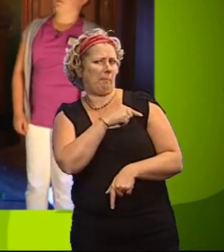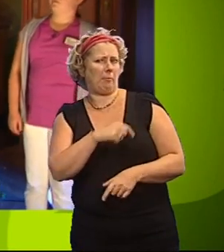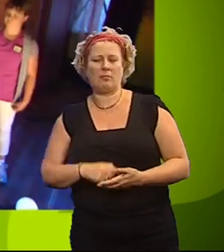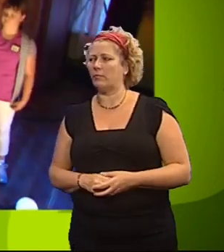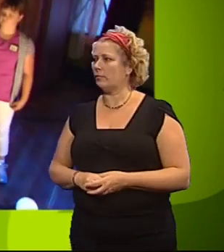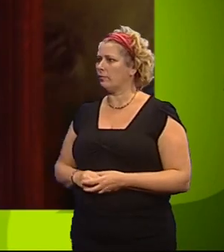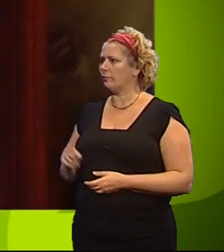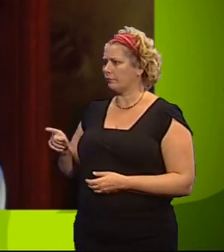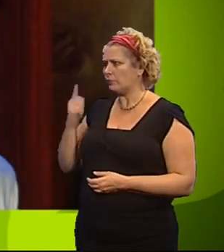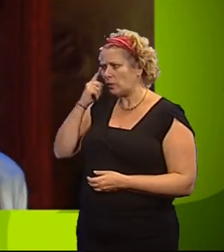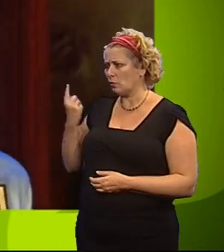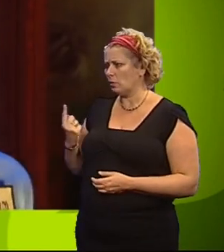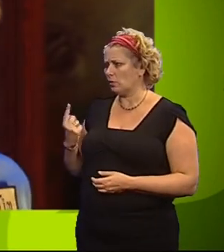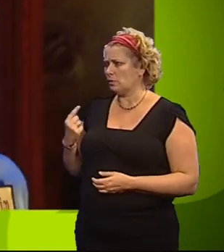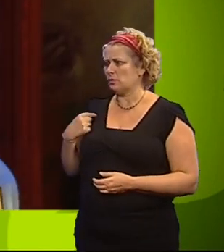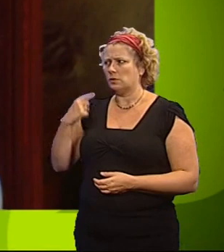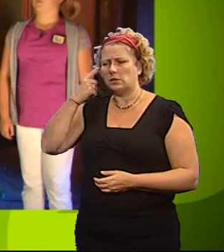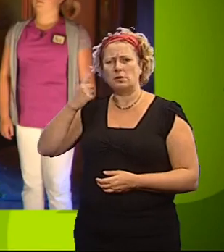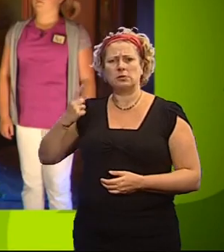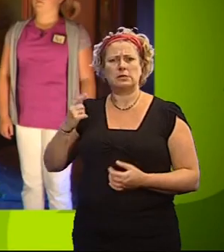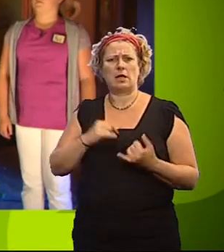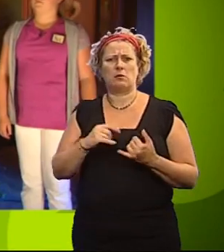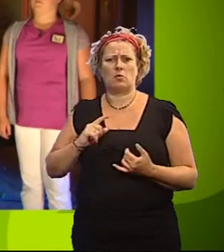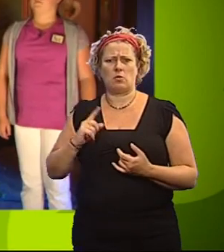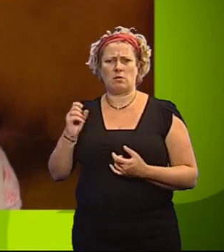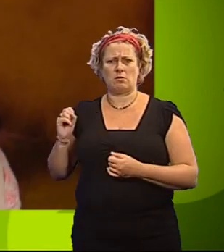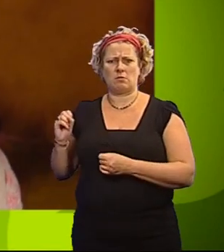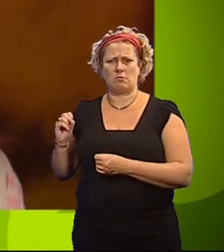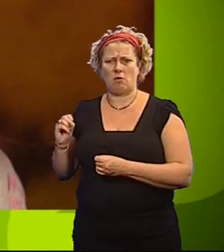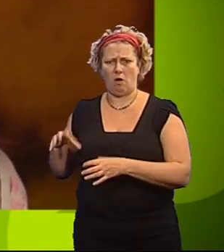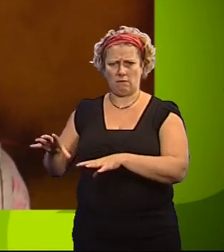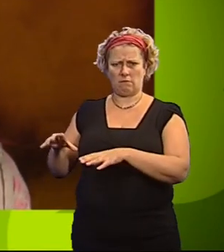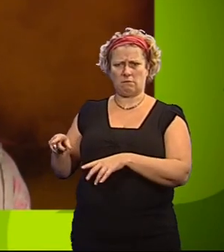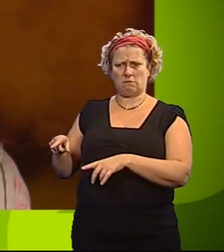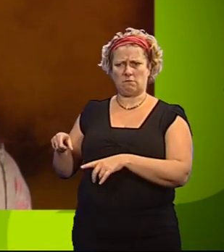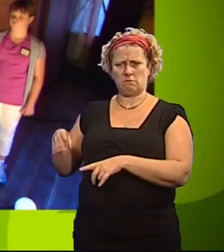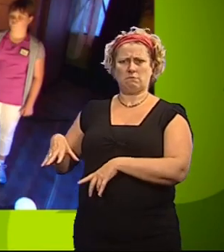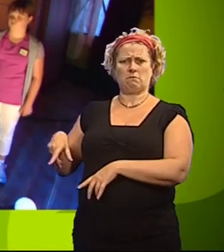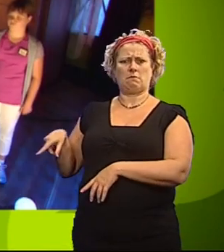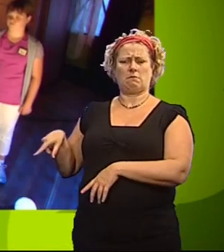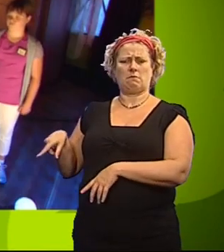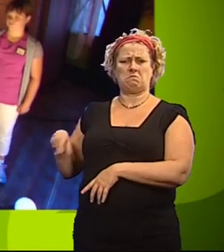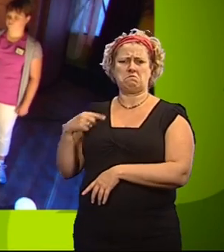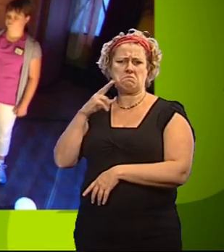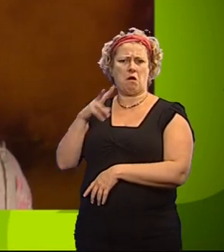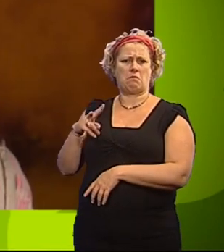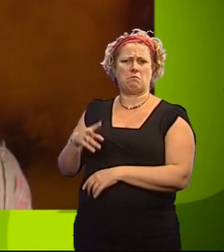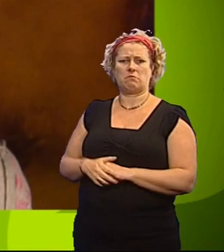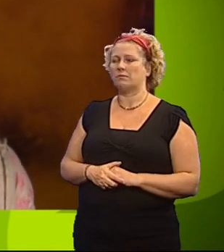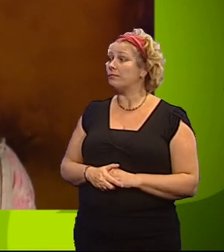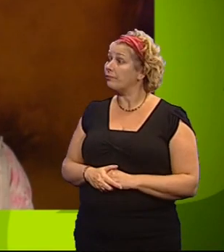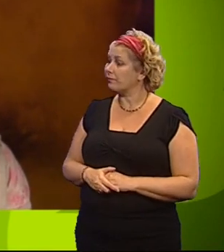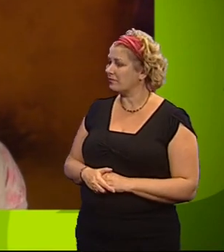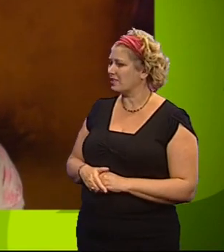Tim, who do you think? I thought it was Sam because the lights were always on really near her door, so... Sam?